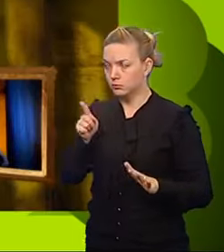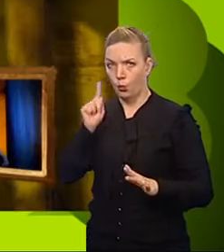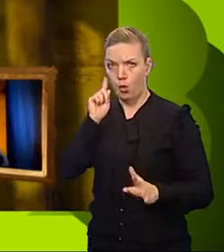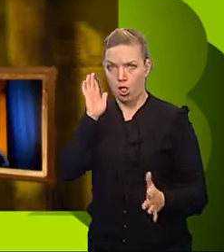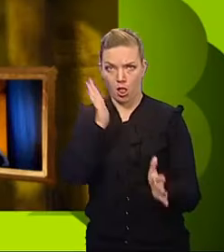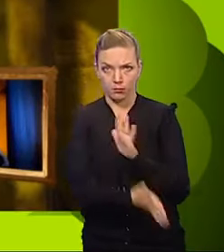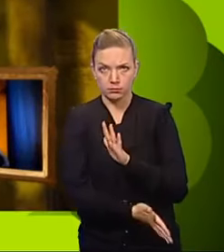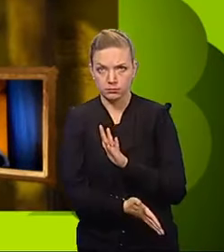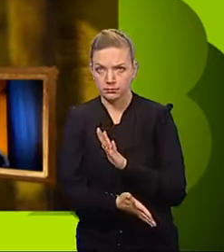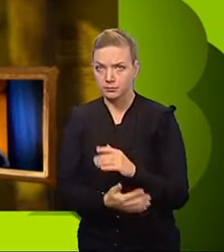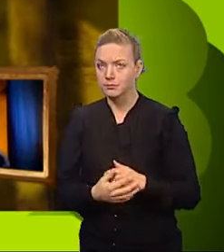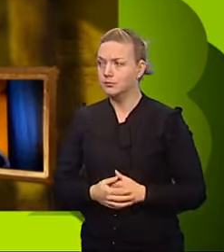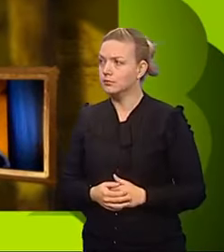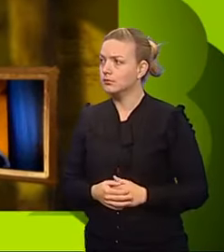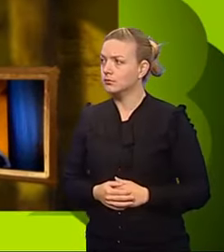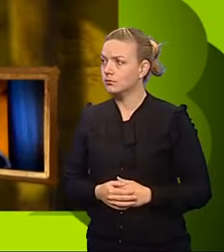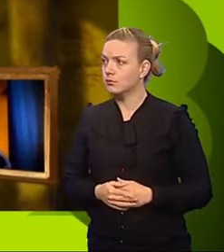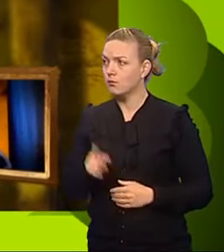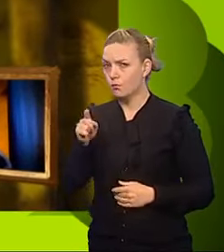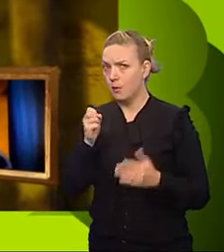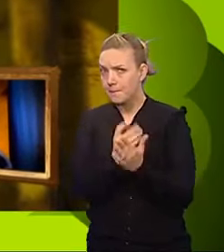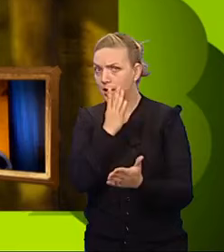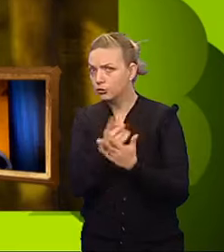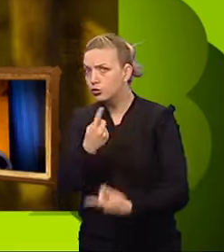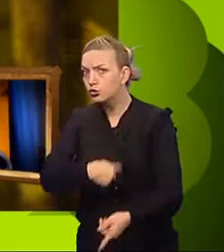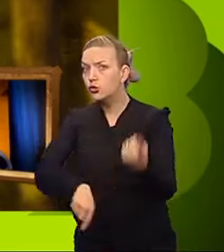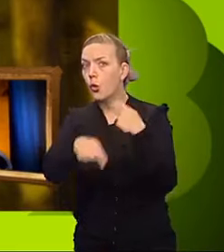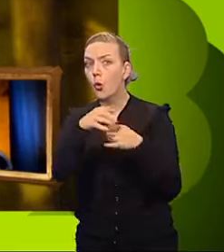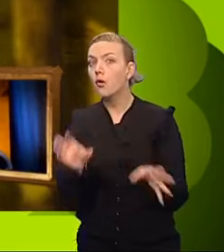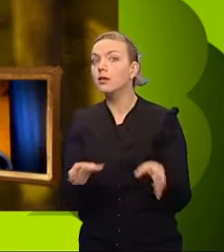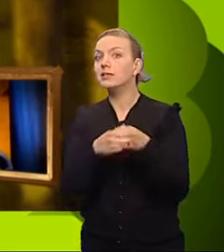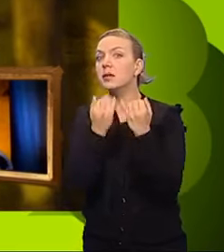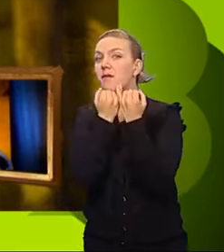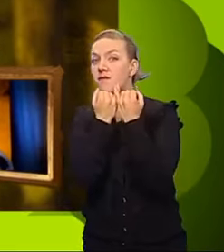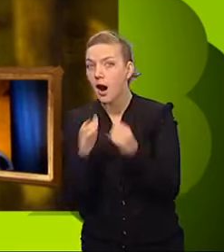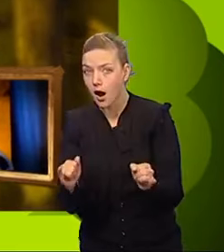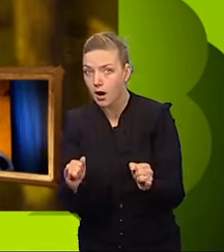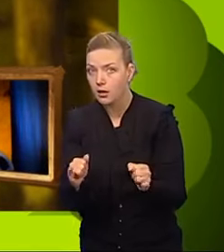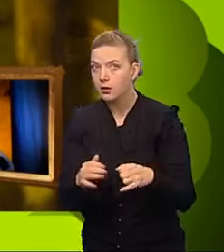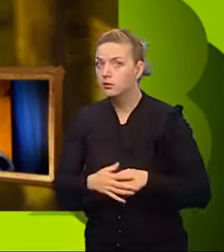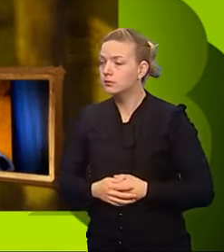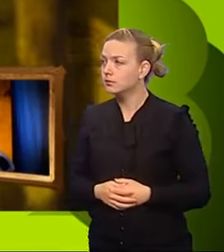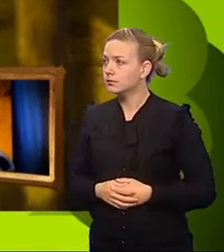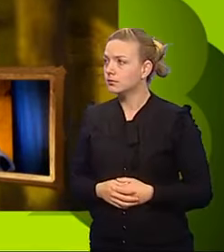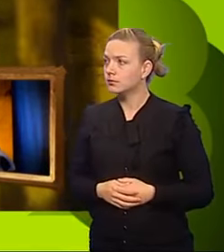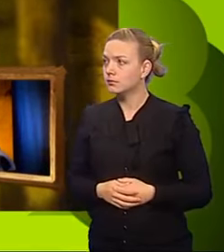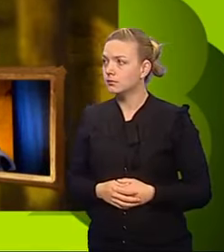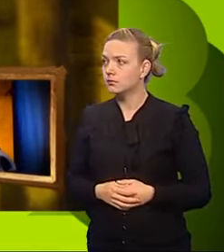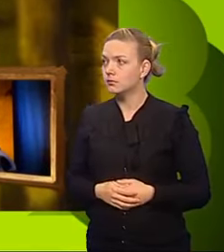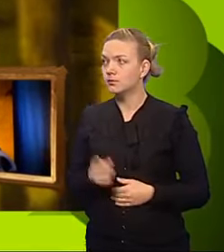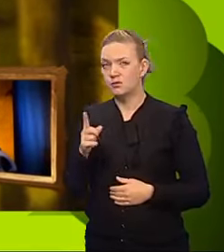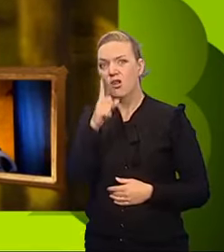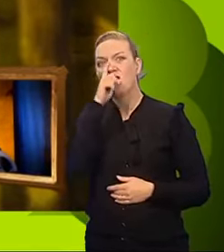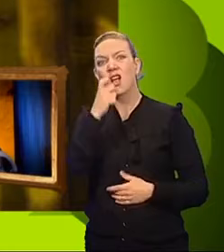saboteur. It is your job to ensure your team fail this challenge. You can do this by stopping the